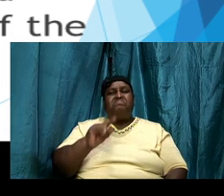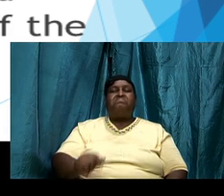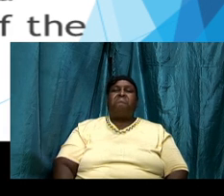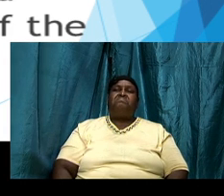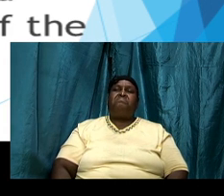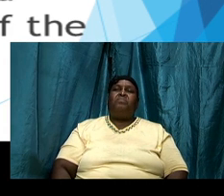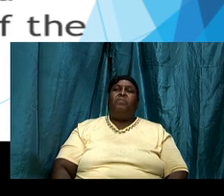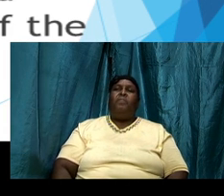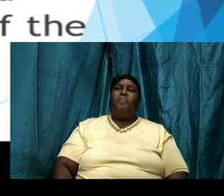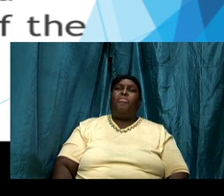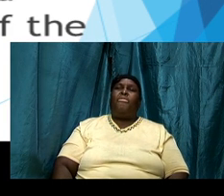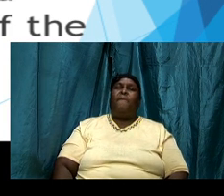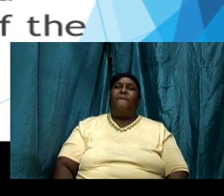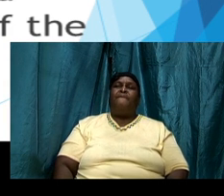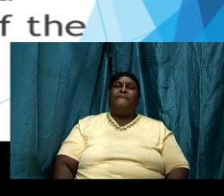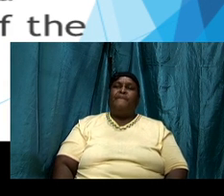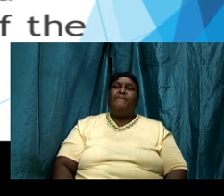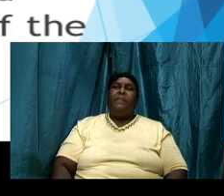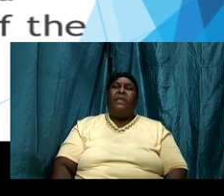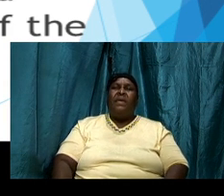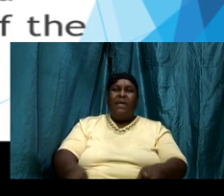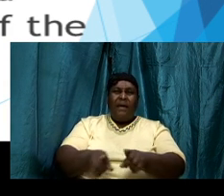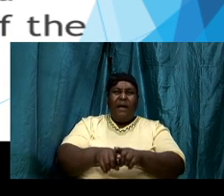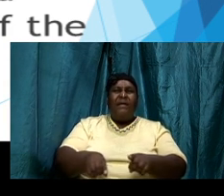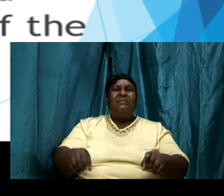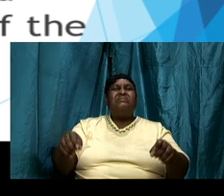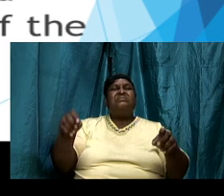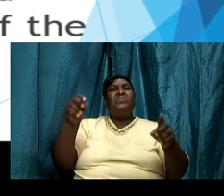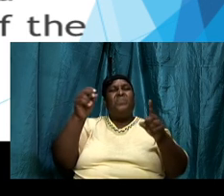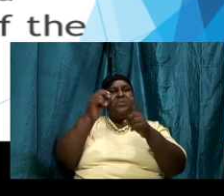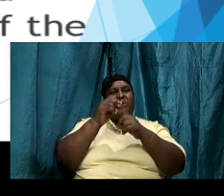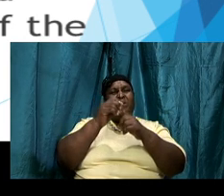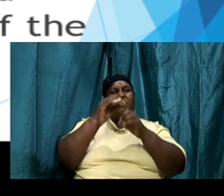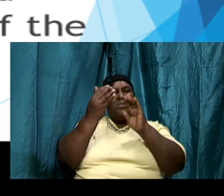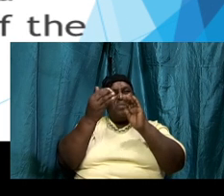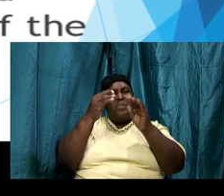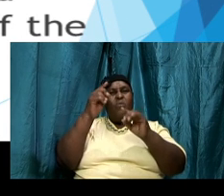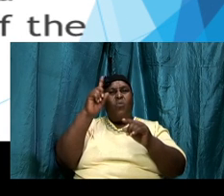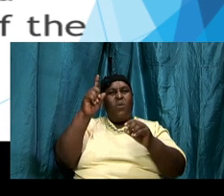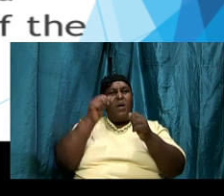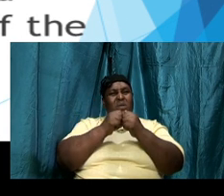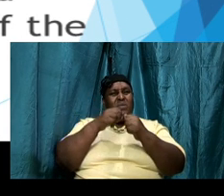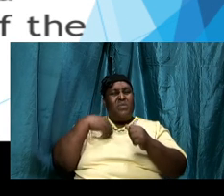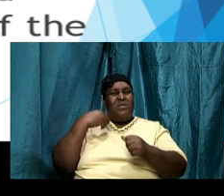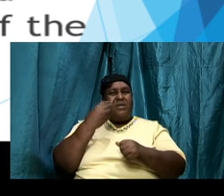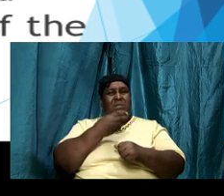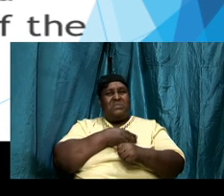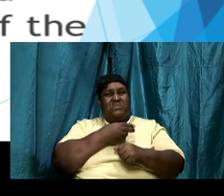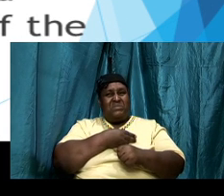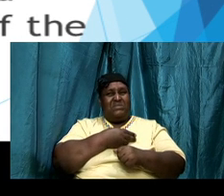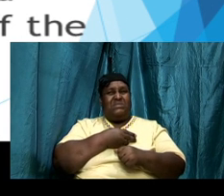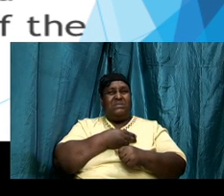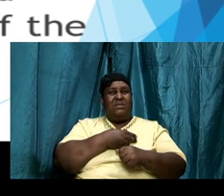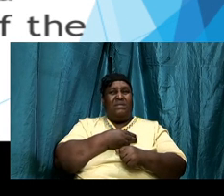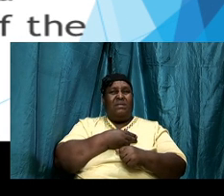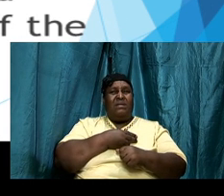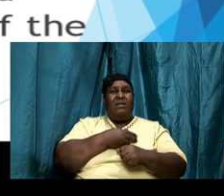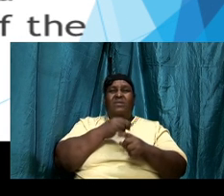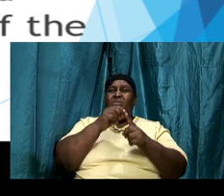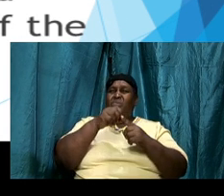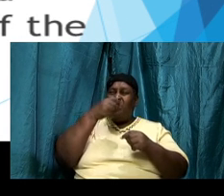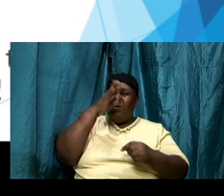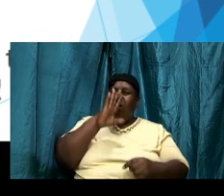becomes one with us and cut through the muck and the mire of our minds and our emotion and go straight to the heart